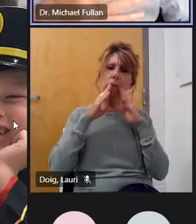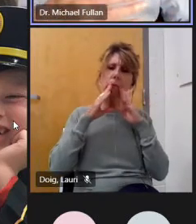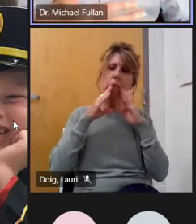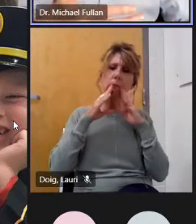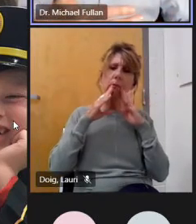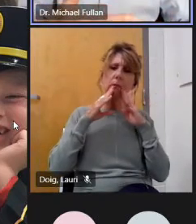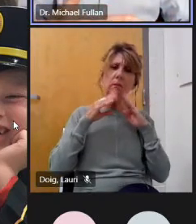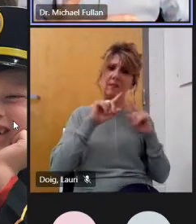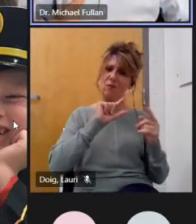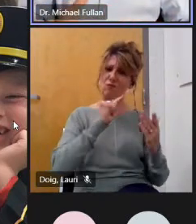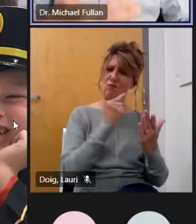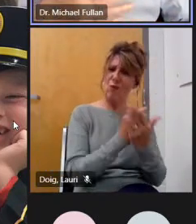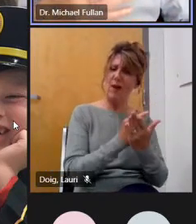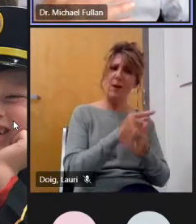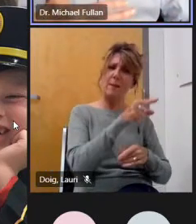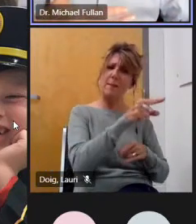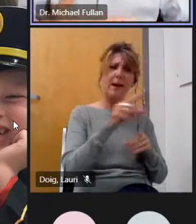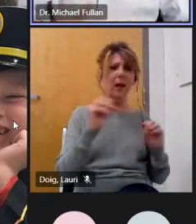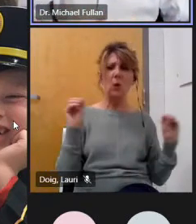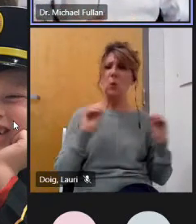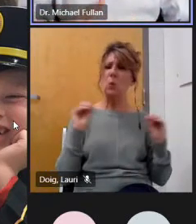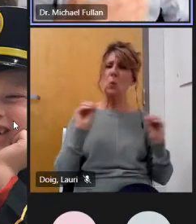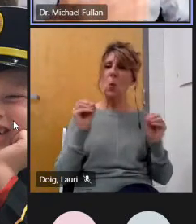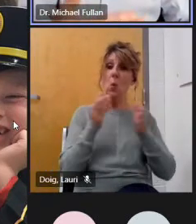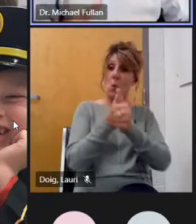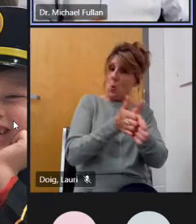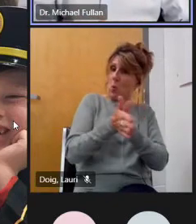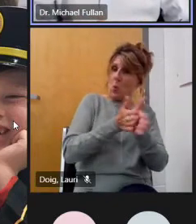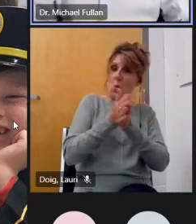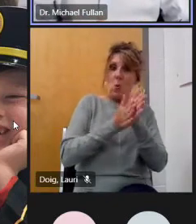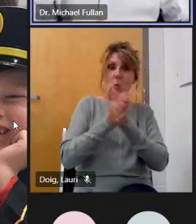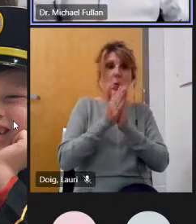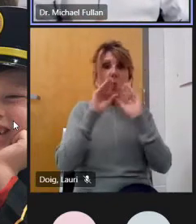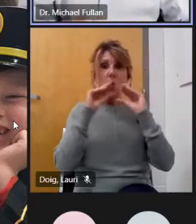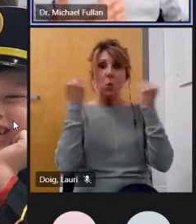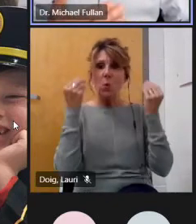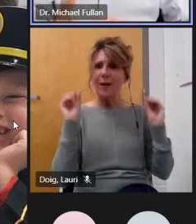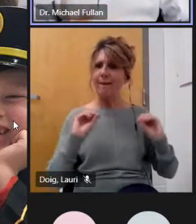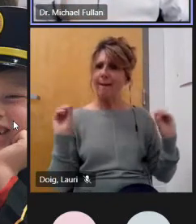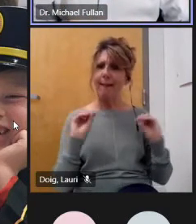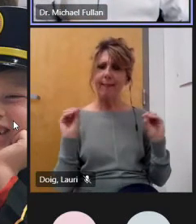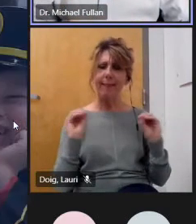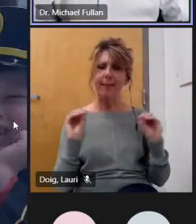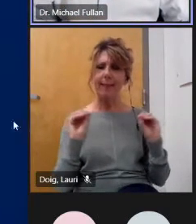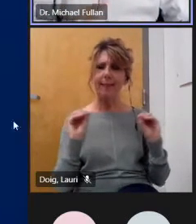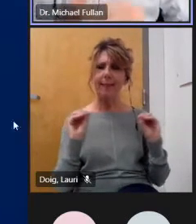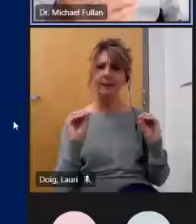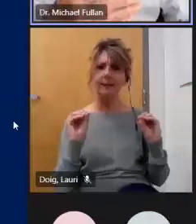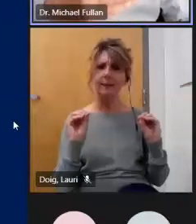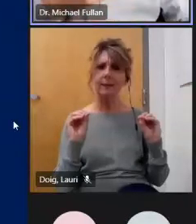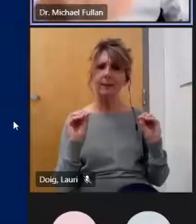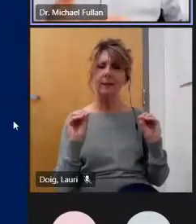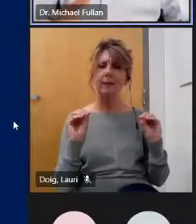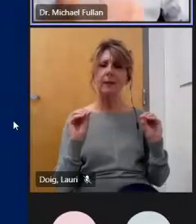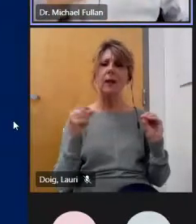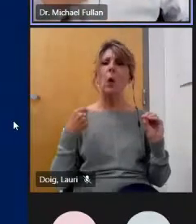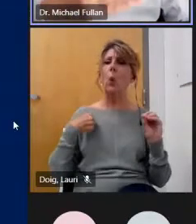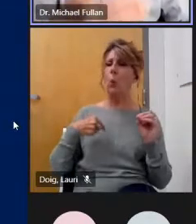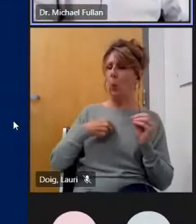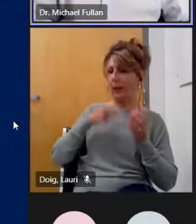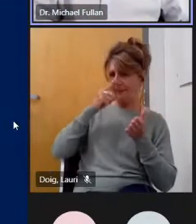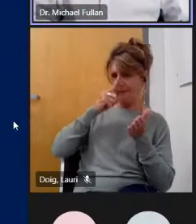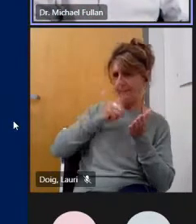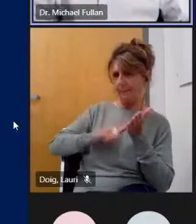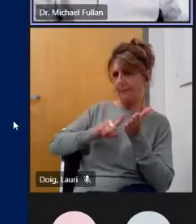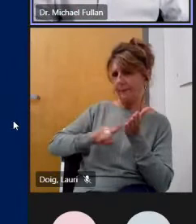graduating there was no kind of life there and what we're finding in our work is strong life so then to keep the